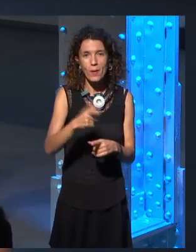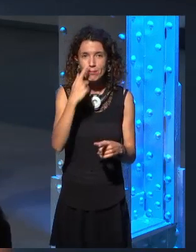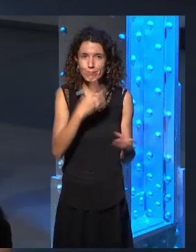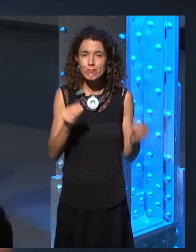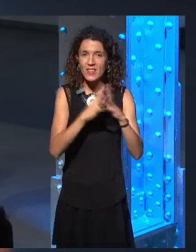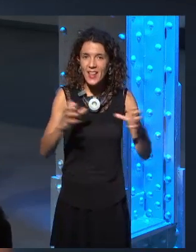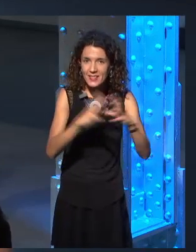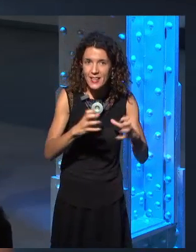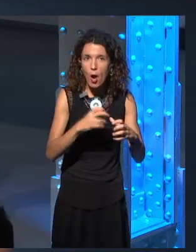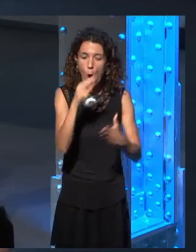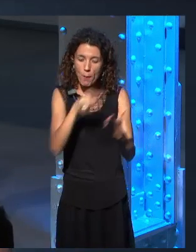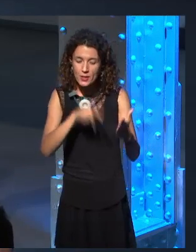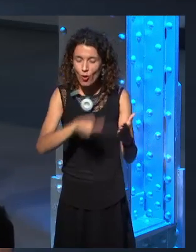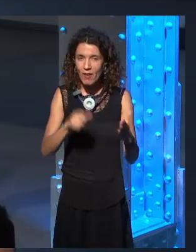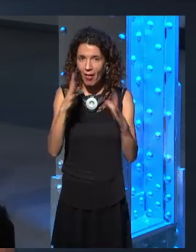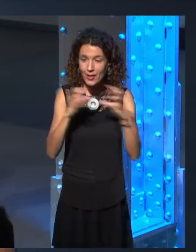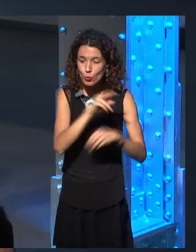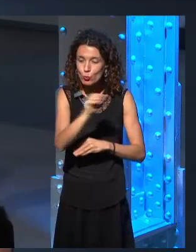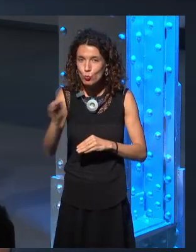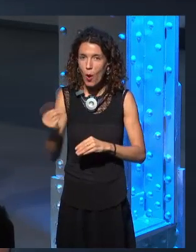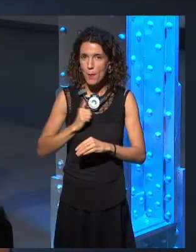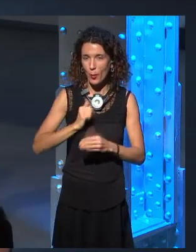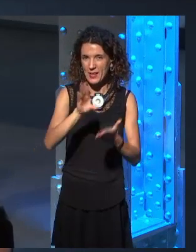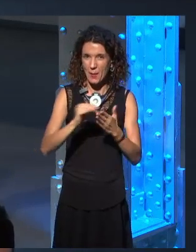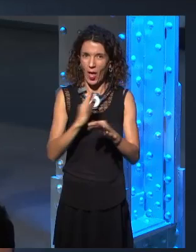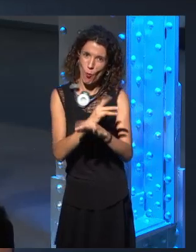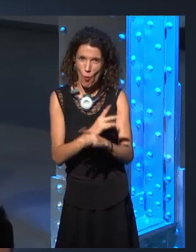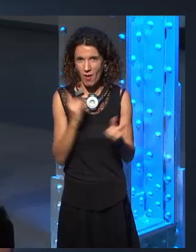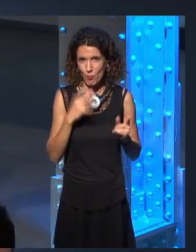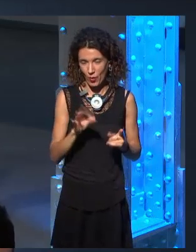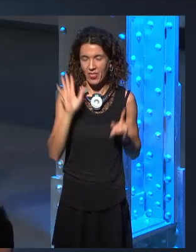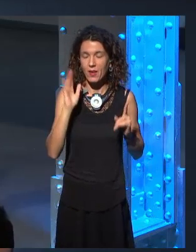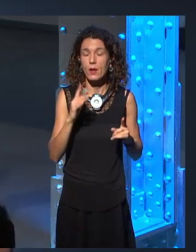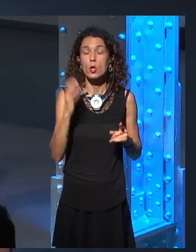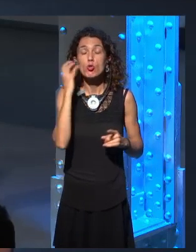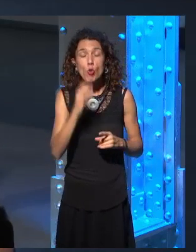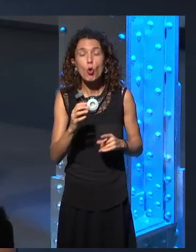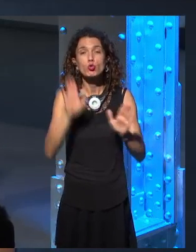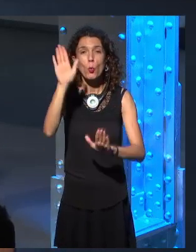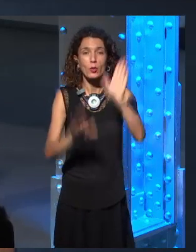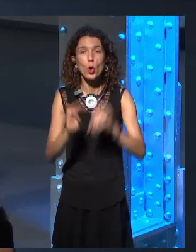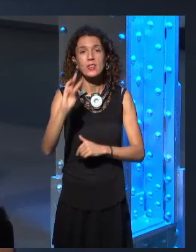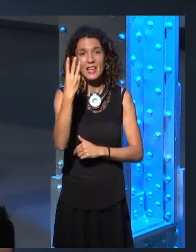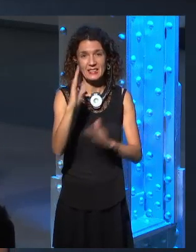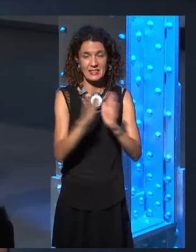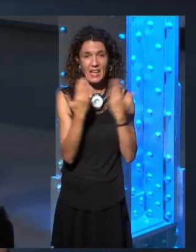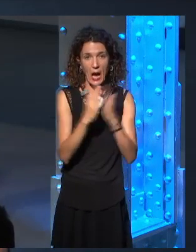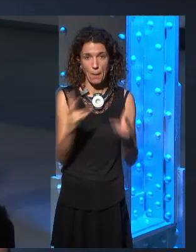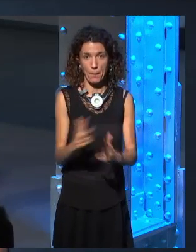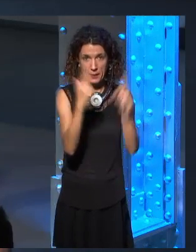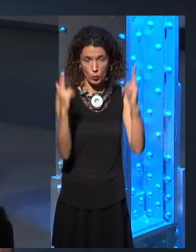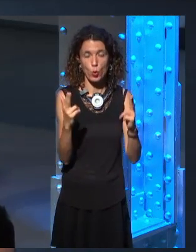years ago, George actually auctioned off three chapters, the first three chapters from the storm of swords before it was published.